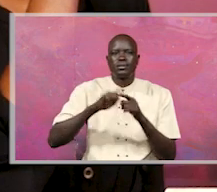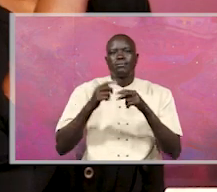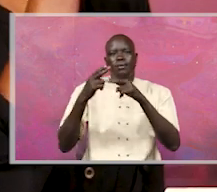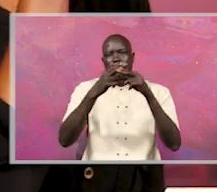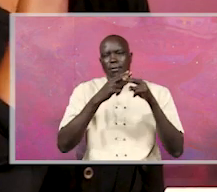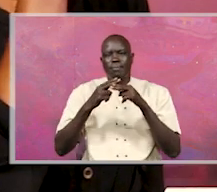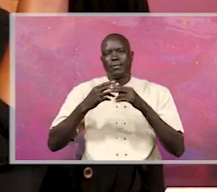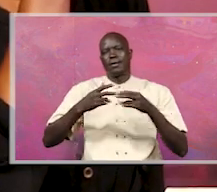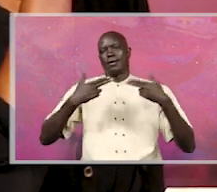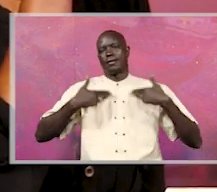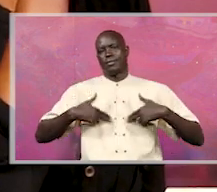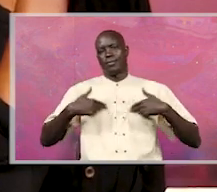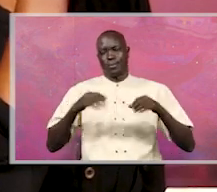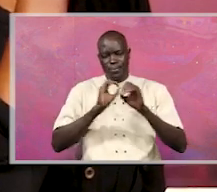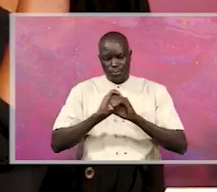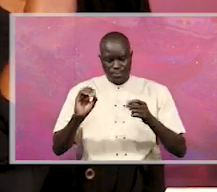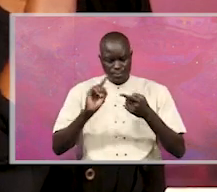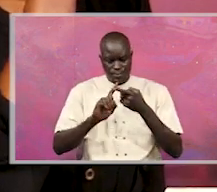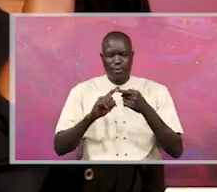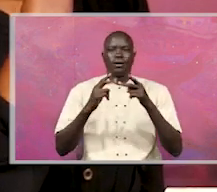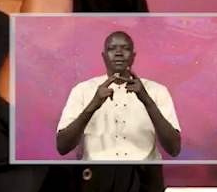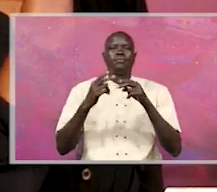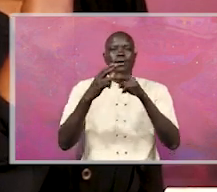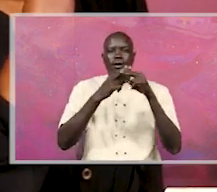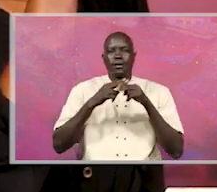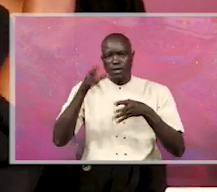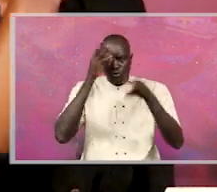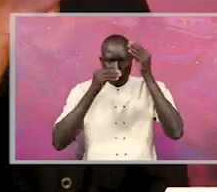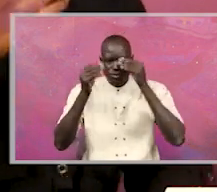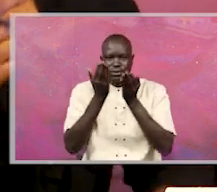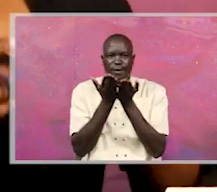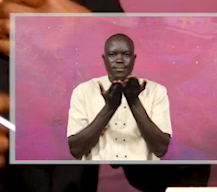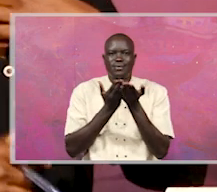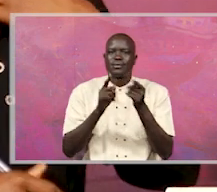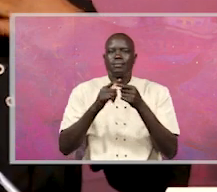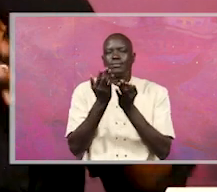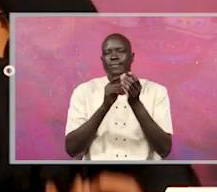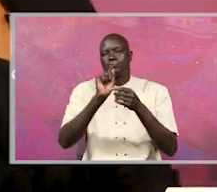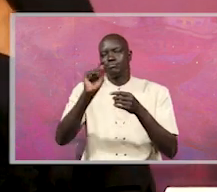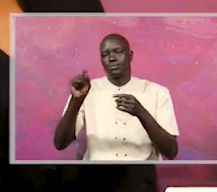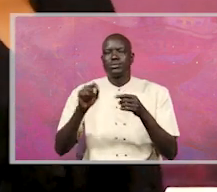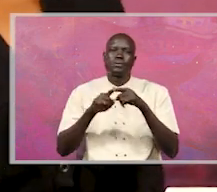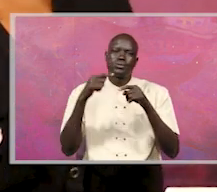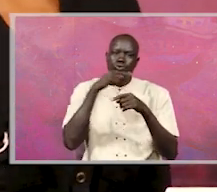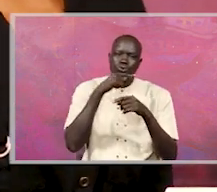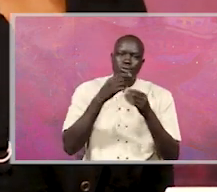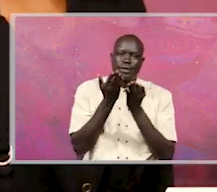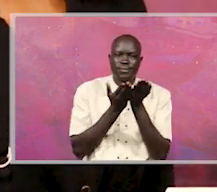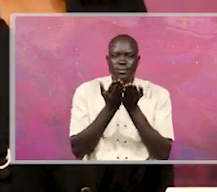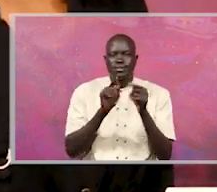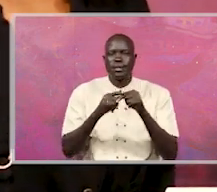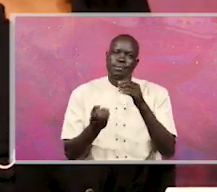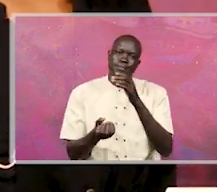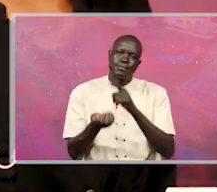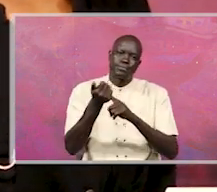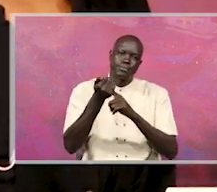about the health service, we do not care about the education service, and all these services that social services that we are supposed to get to.